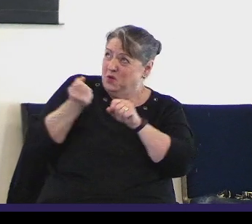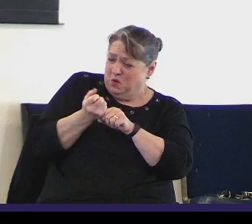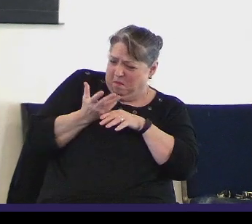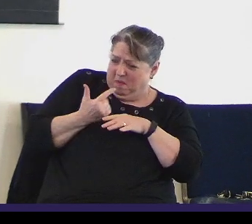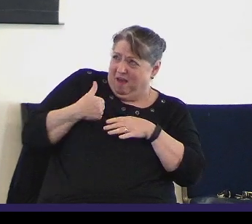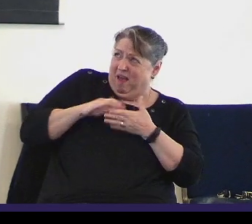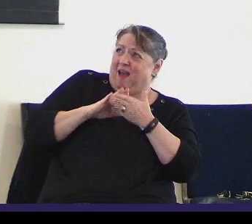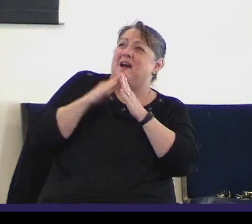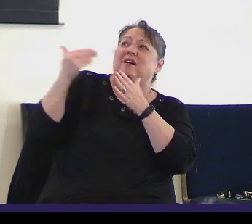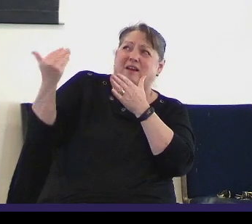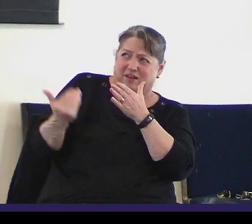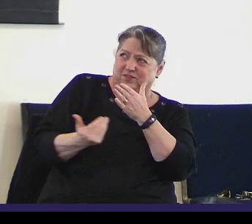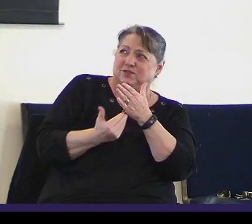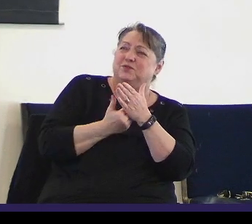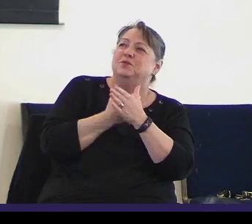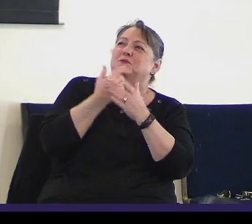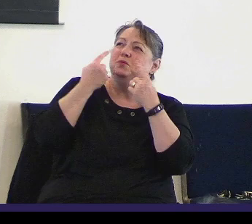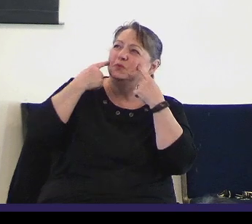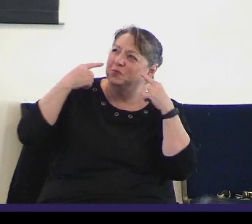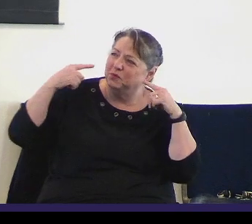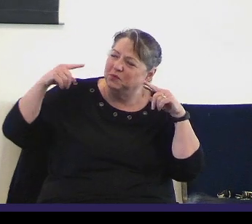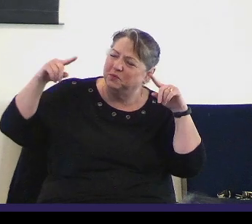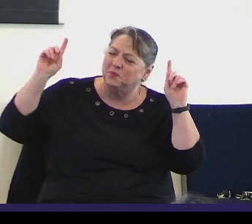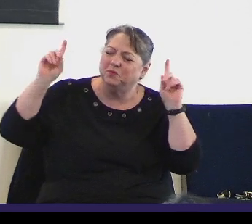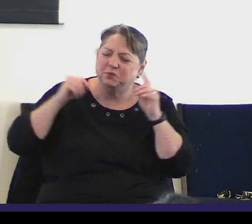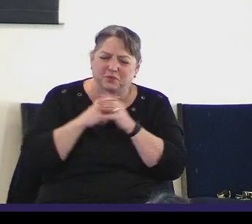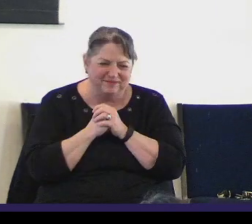You make us new.